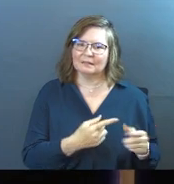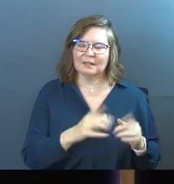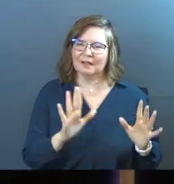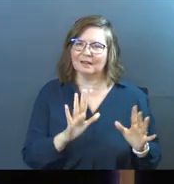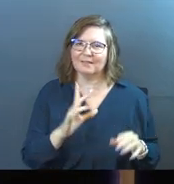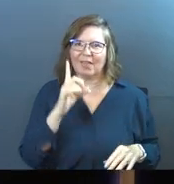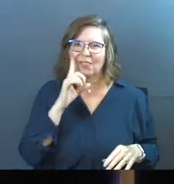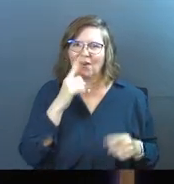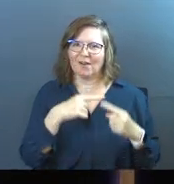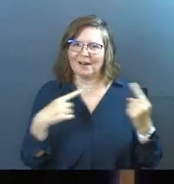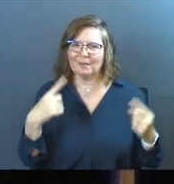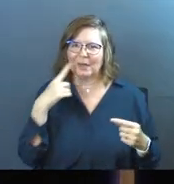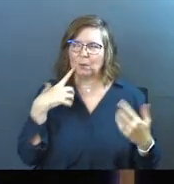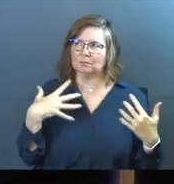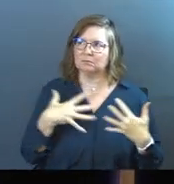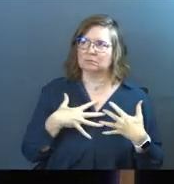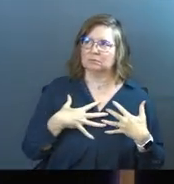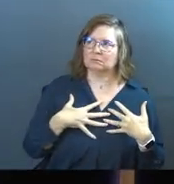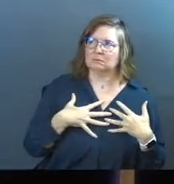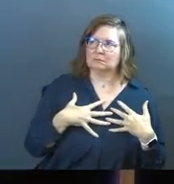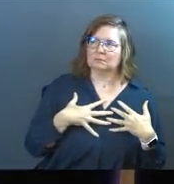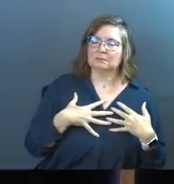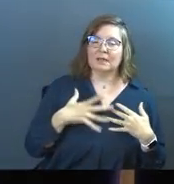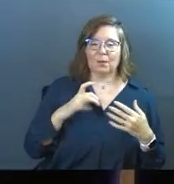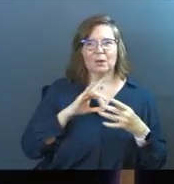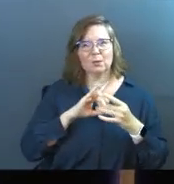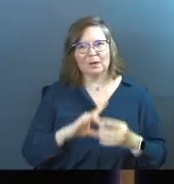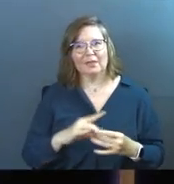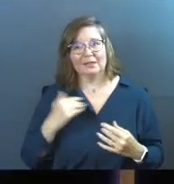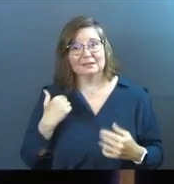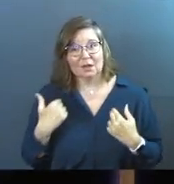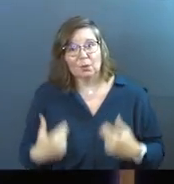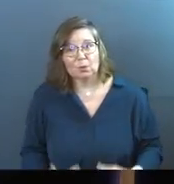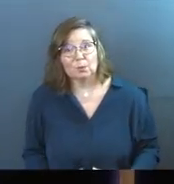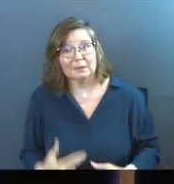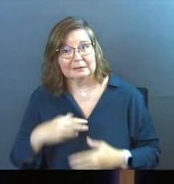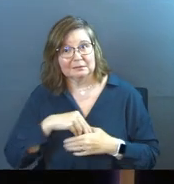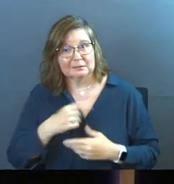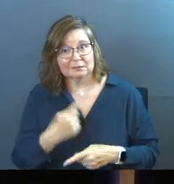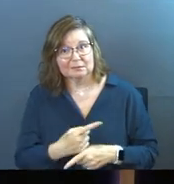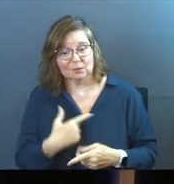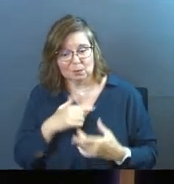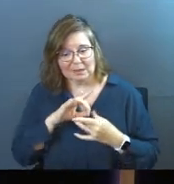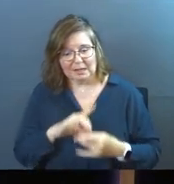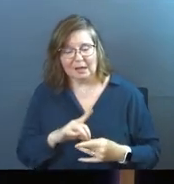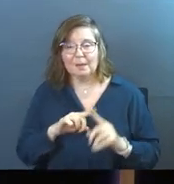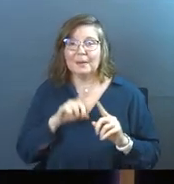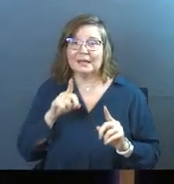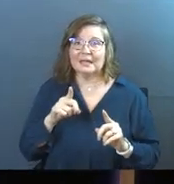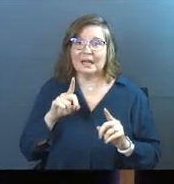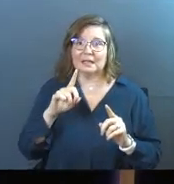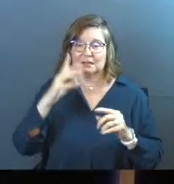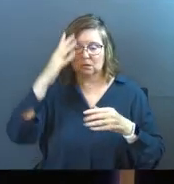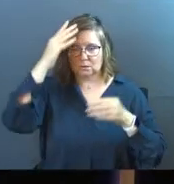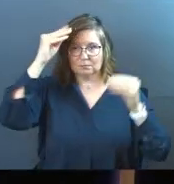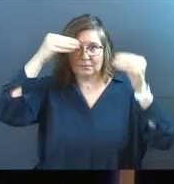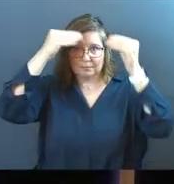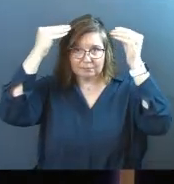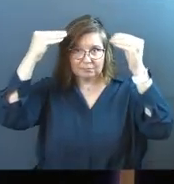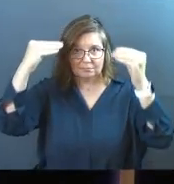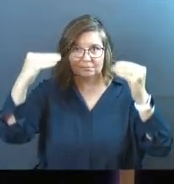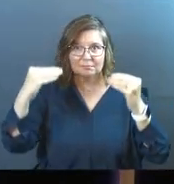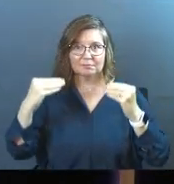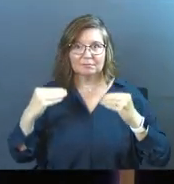Instead, they were afraid. And we can relate to this. This is our humanity, right? We can relate to it. But he has to put a veil. He has to